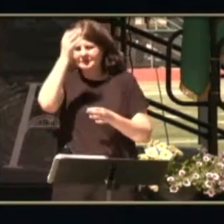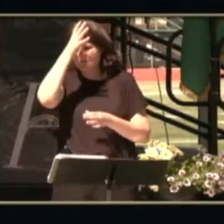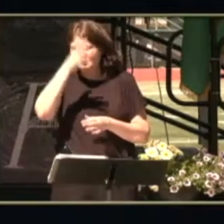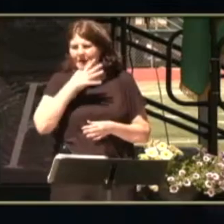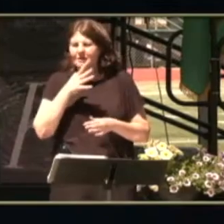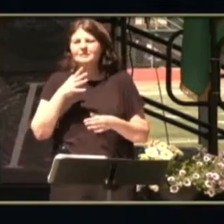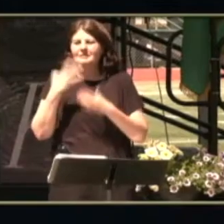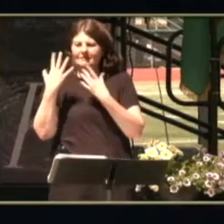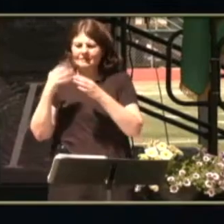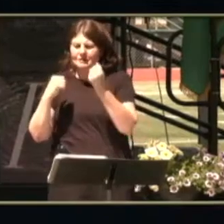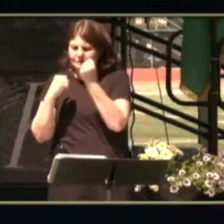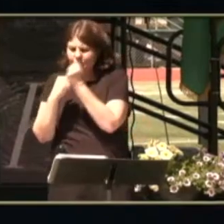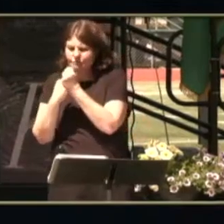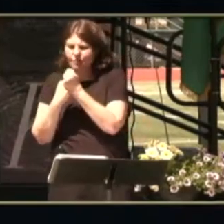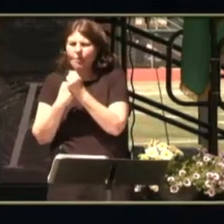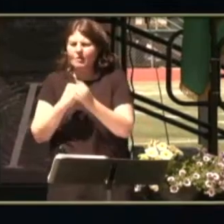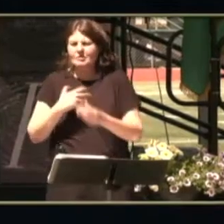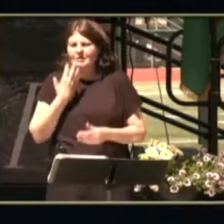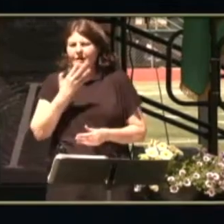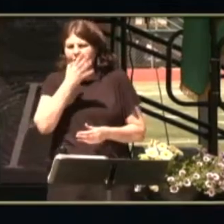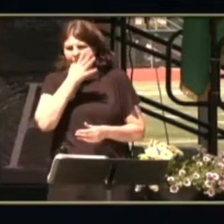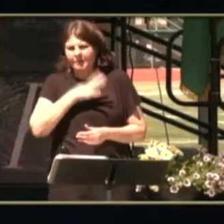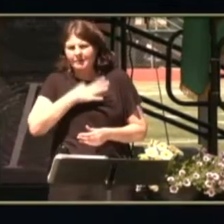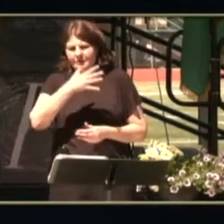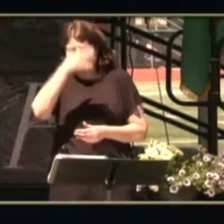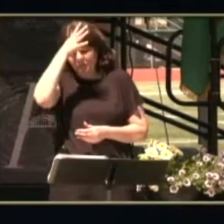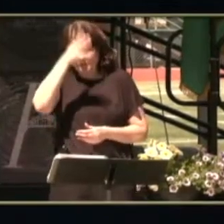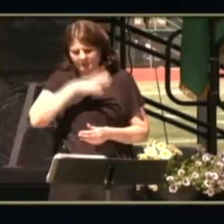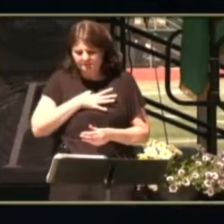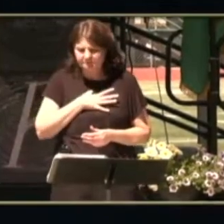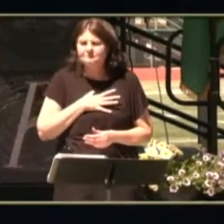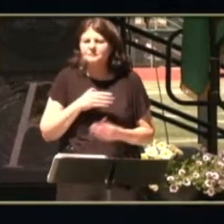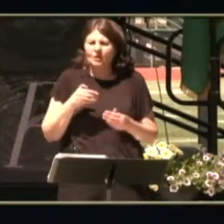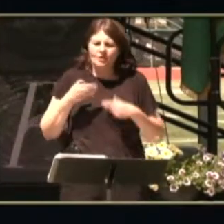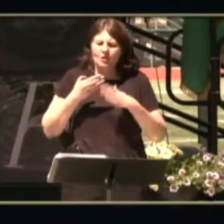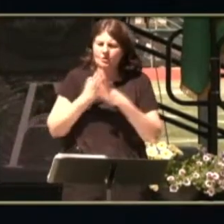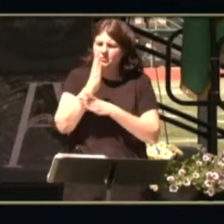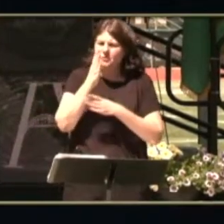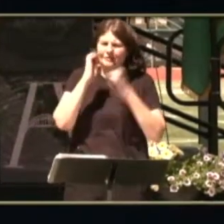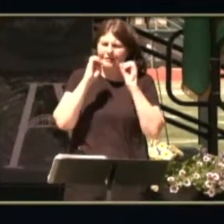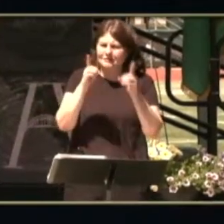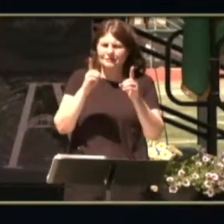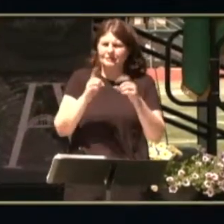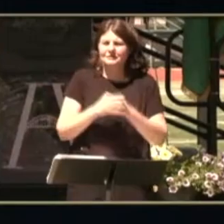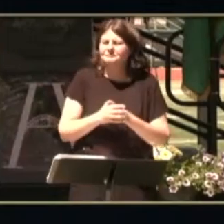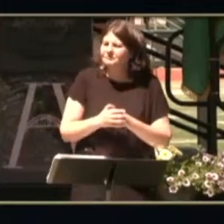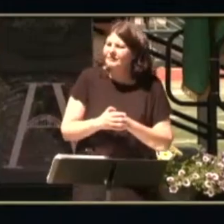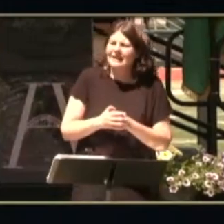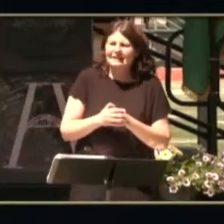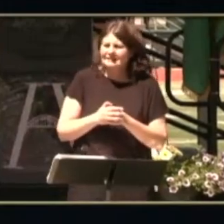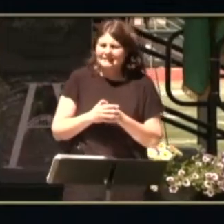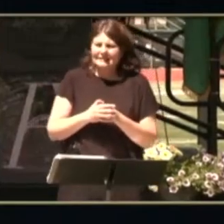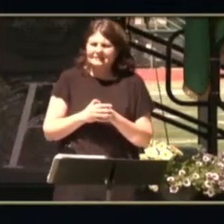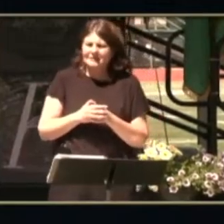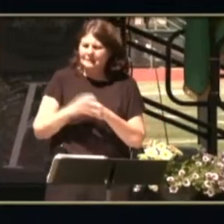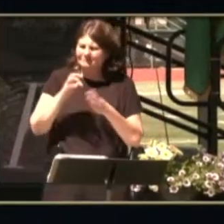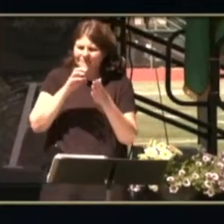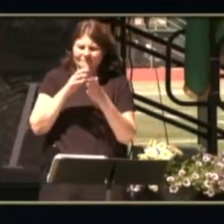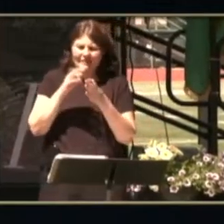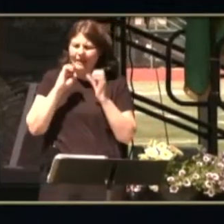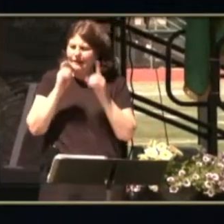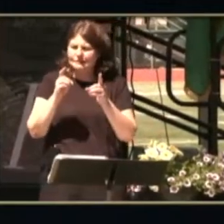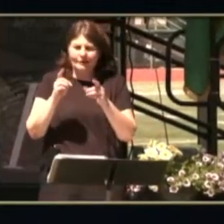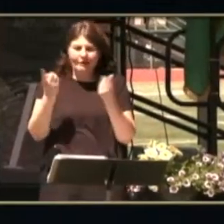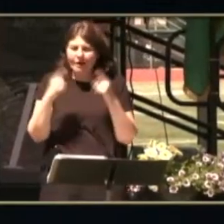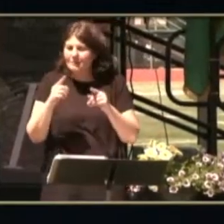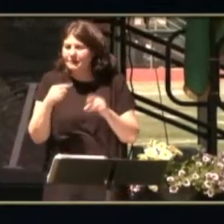these young men and women through their educational journey this does not happen in a vacuum it takes family it takes friends and neighbors and support